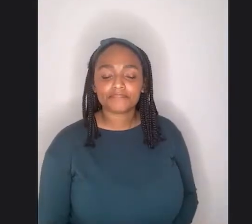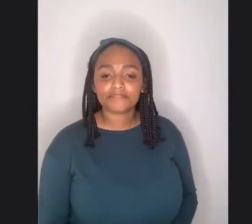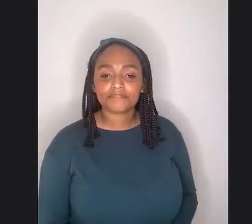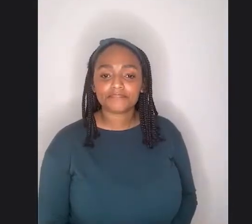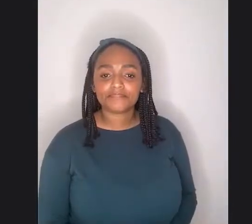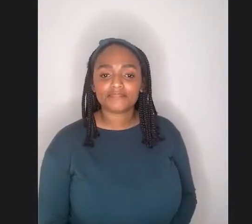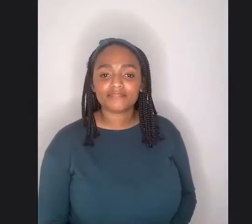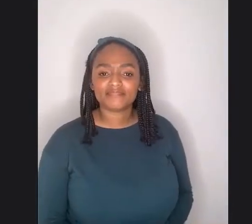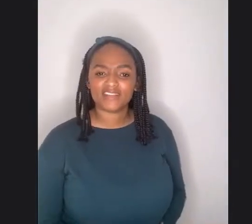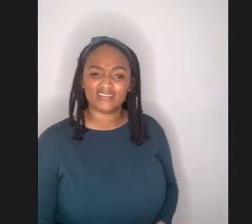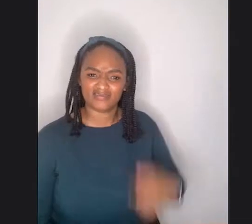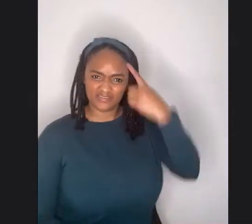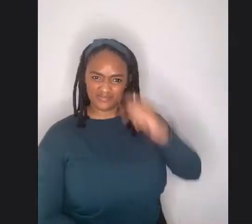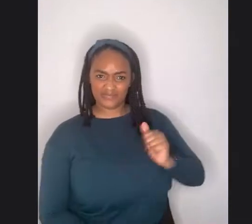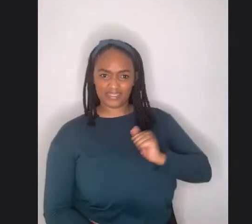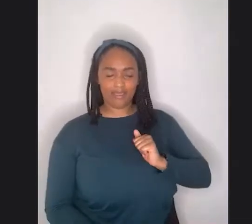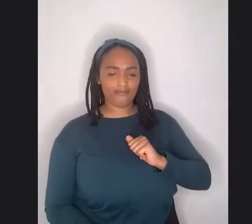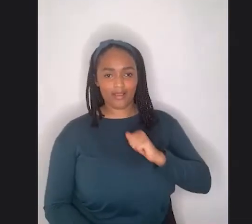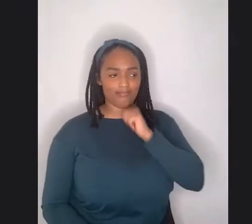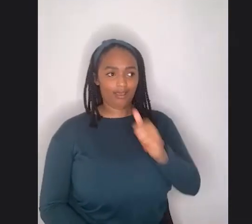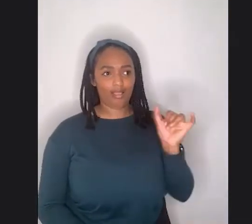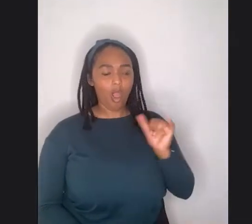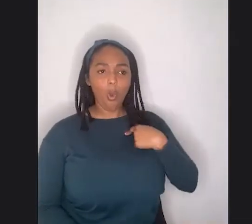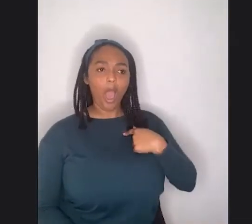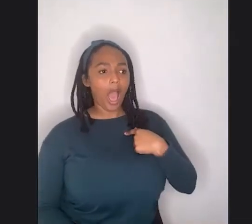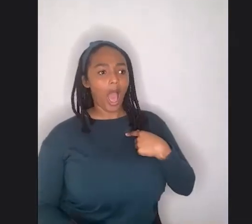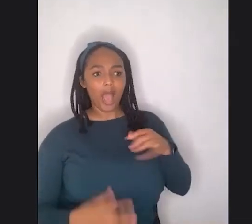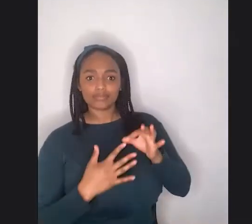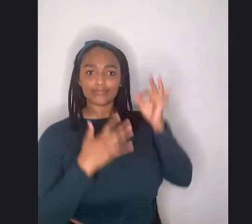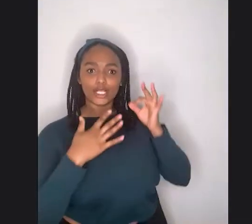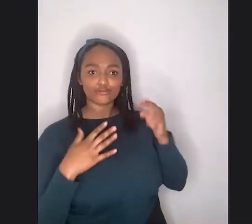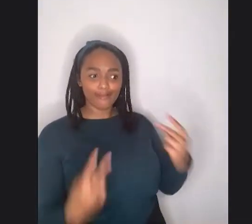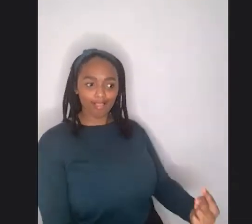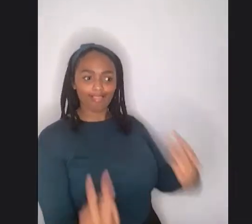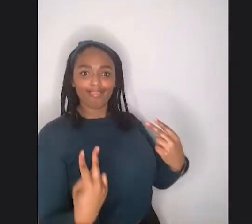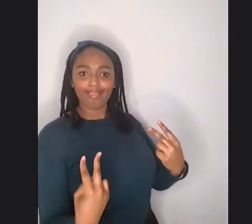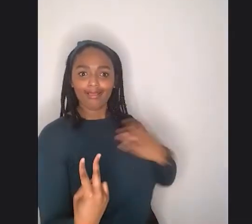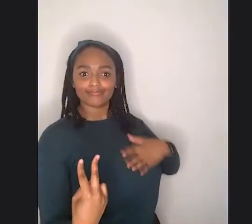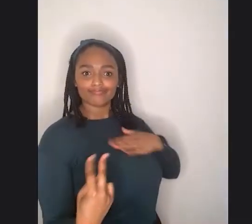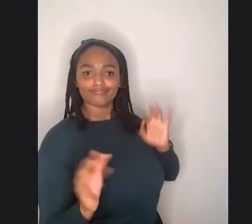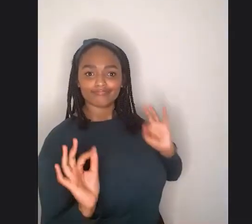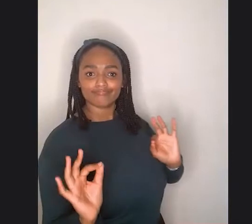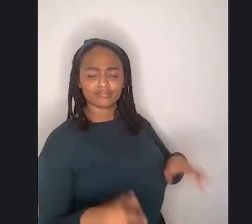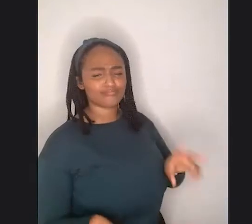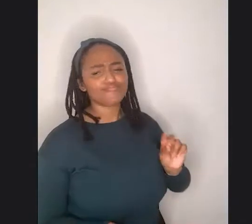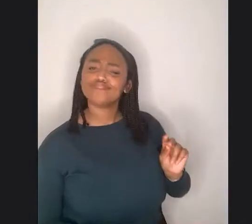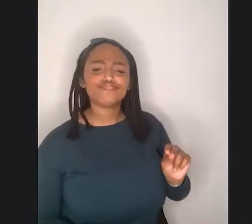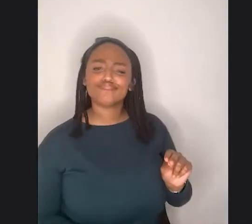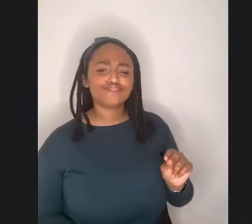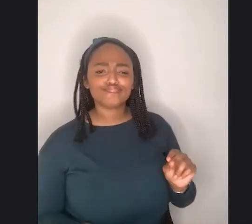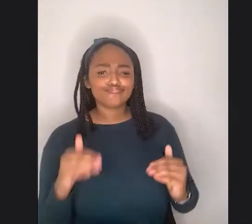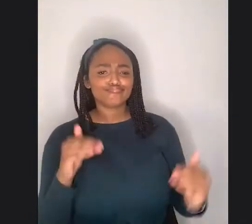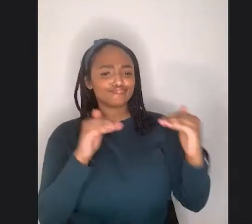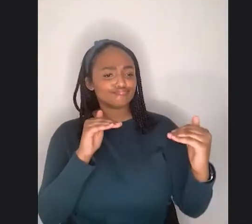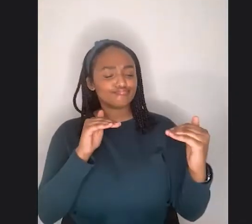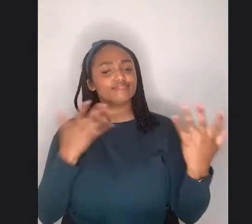you know, uh, somebody on a pedestal or somebody who should be on a pedestal. I just see it as, yeah, you know, this is something